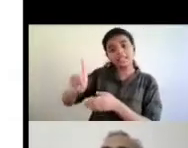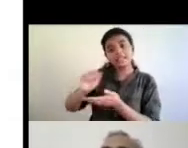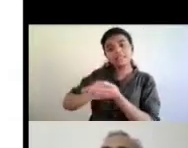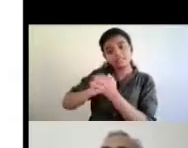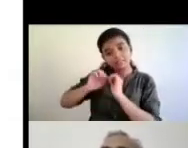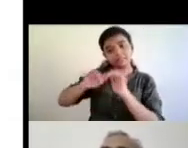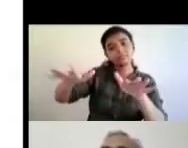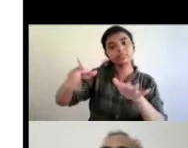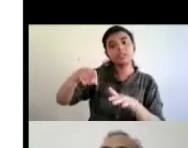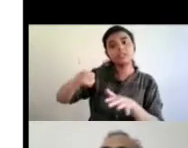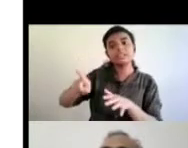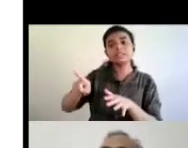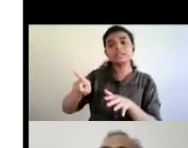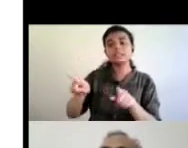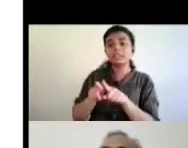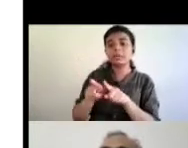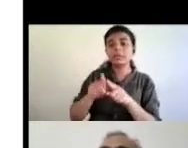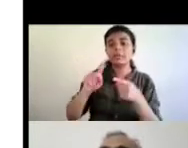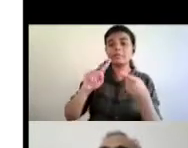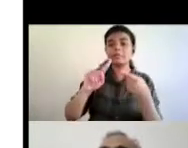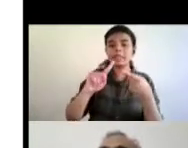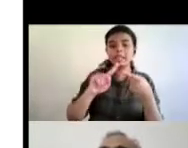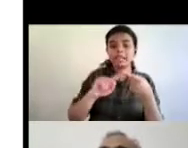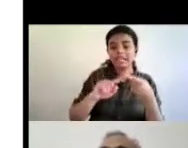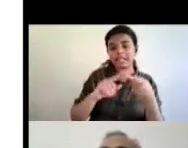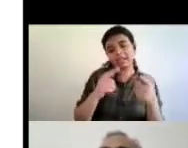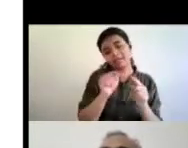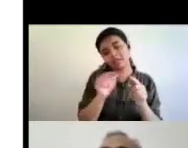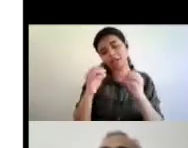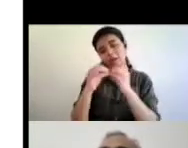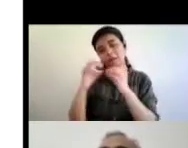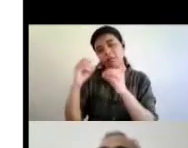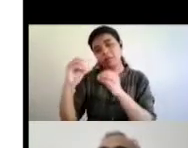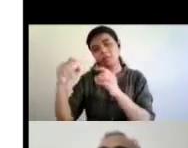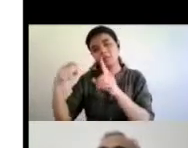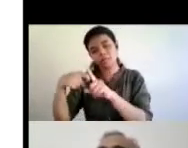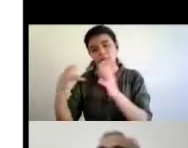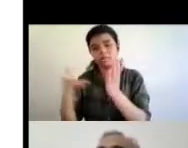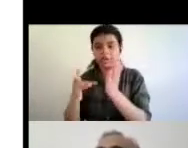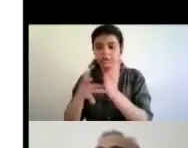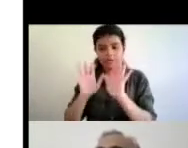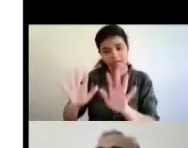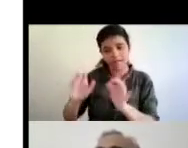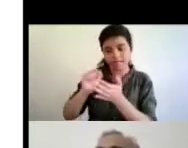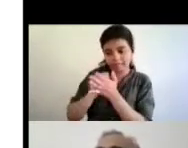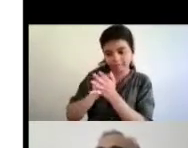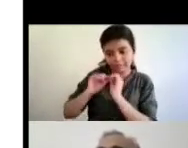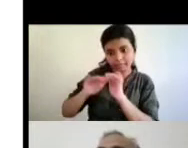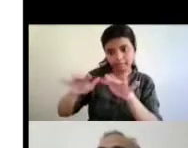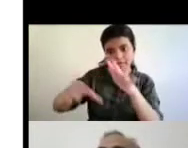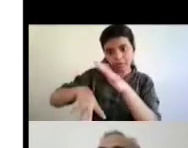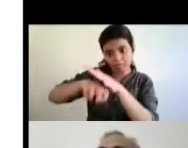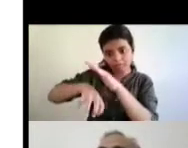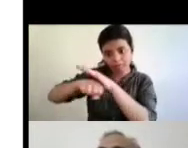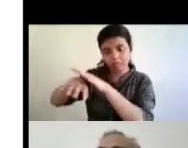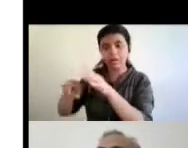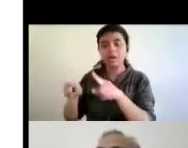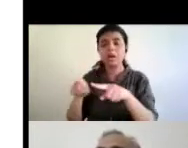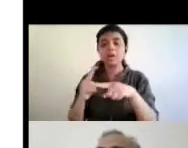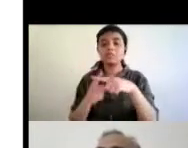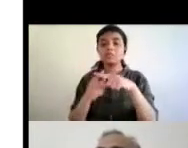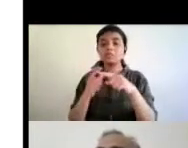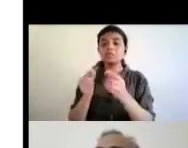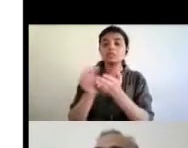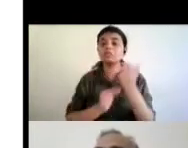as epub with accessibility and complying to accessibility standards applying universal design principles